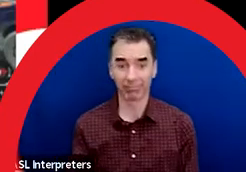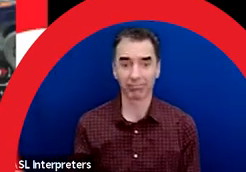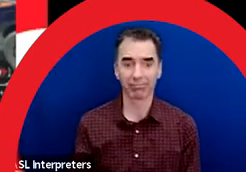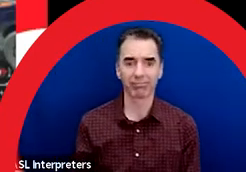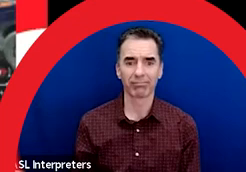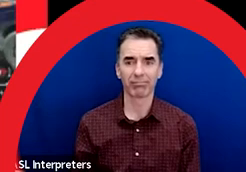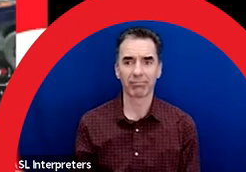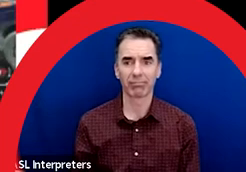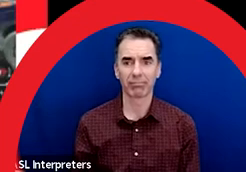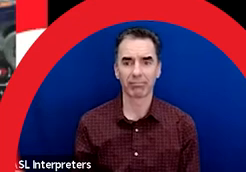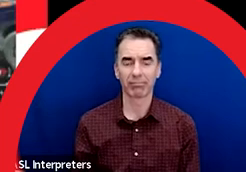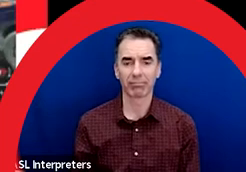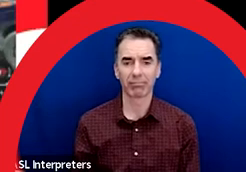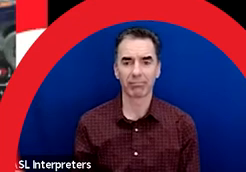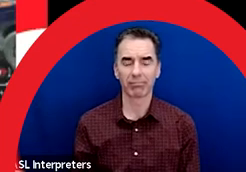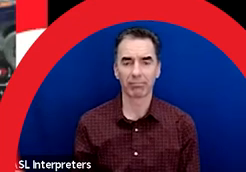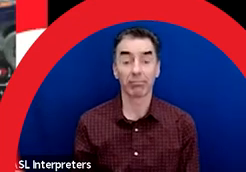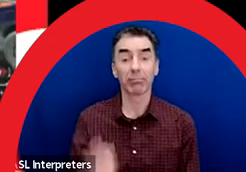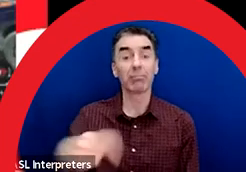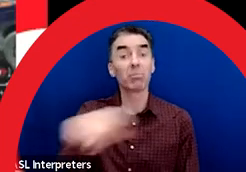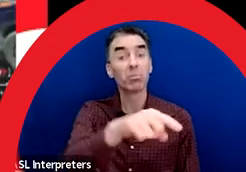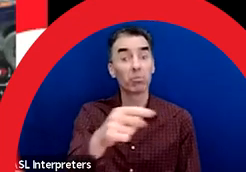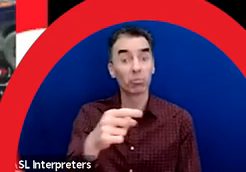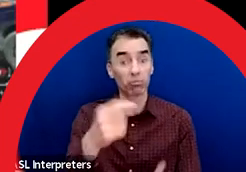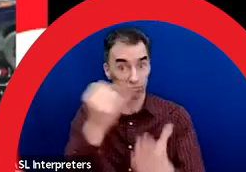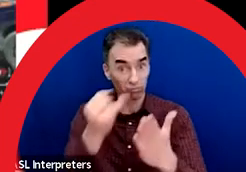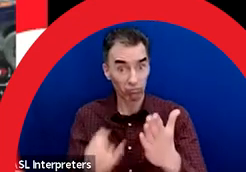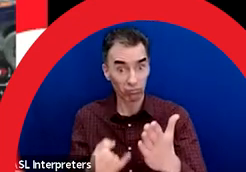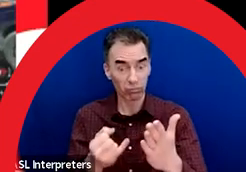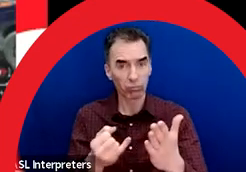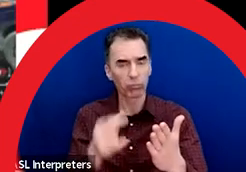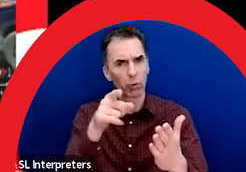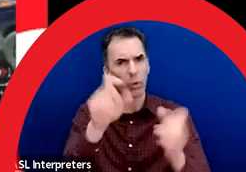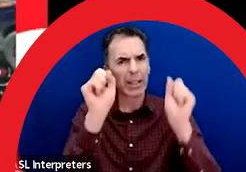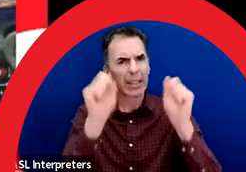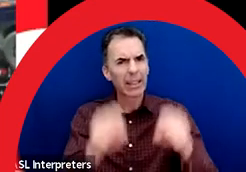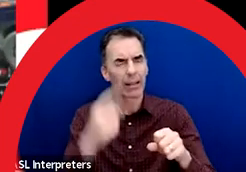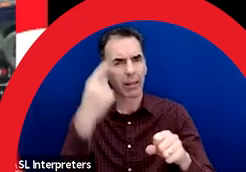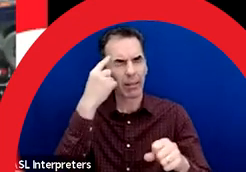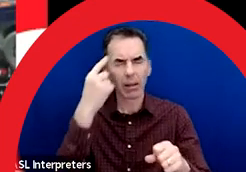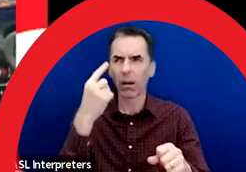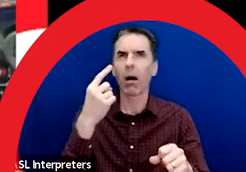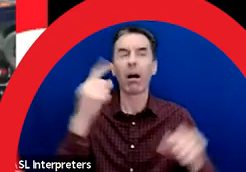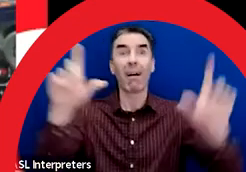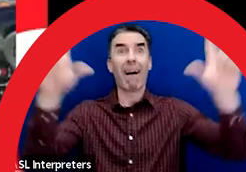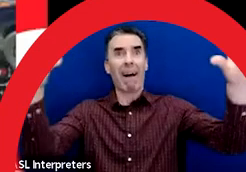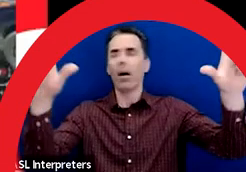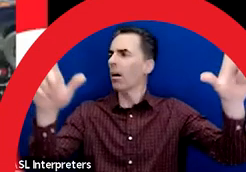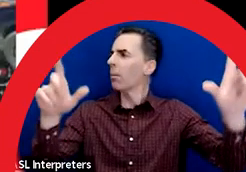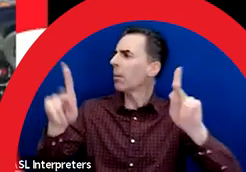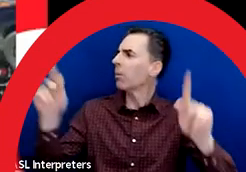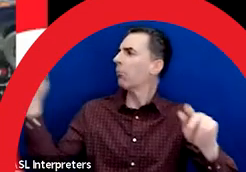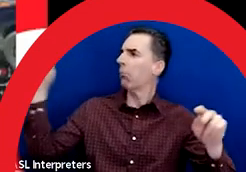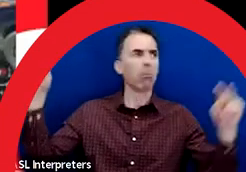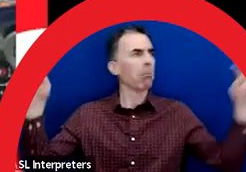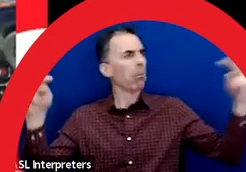There's also an opportunity for artists to consider the various points from which people will view and interact the road mural. So from the